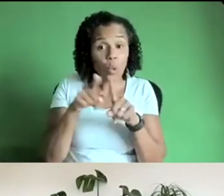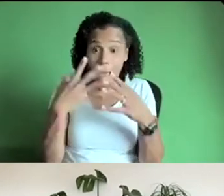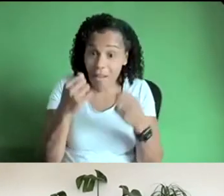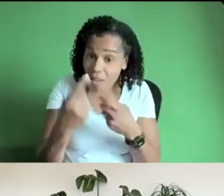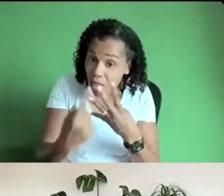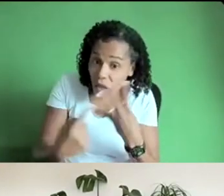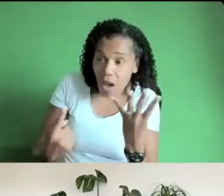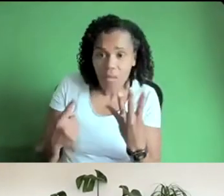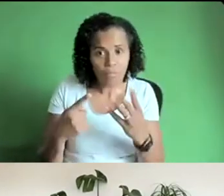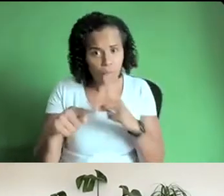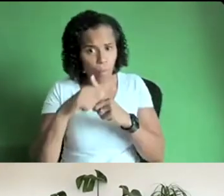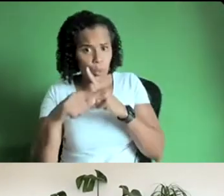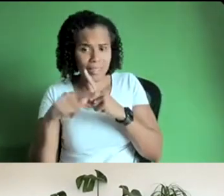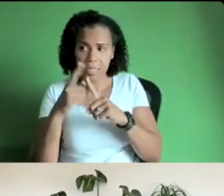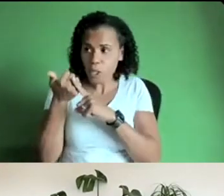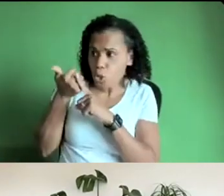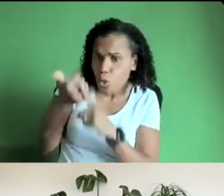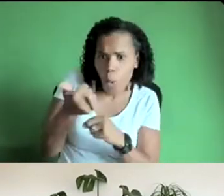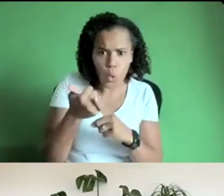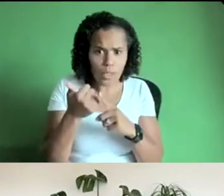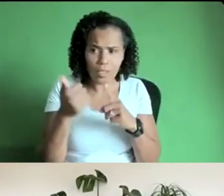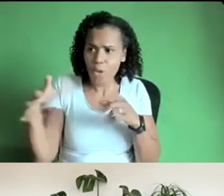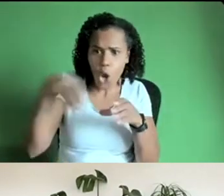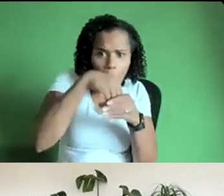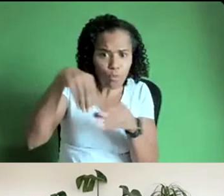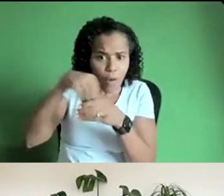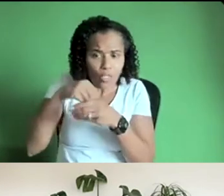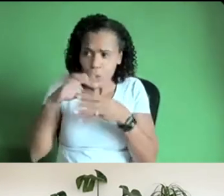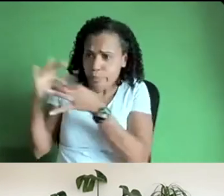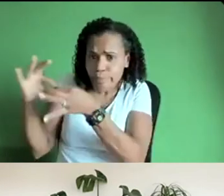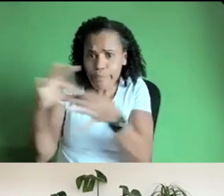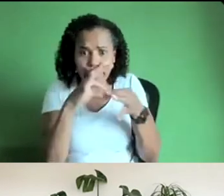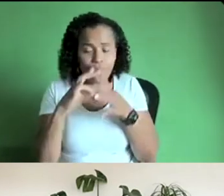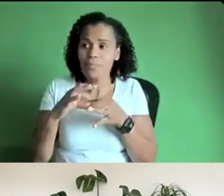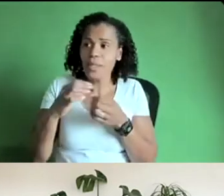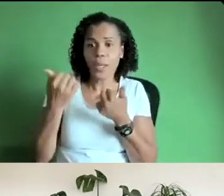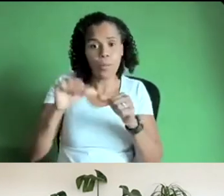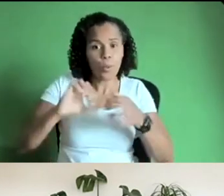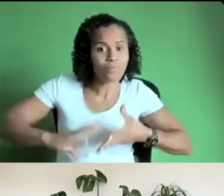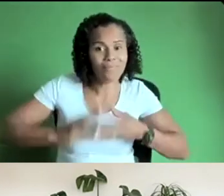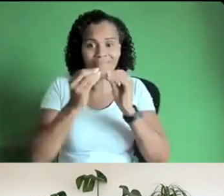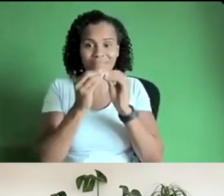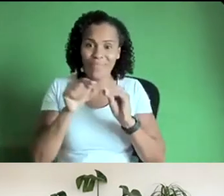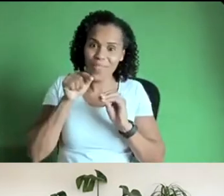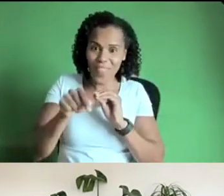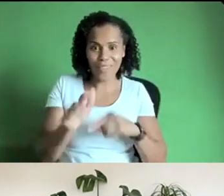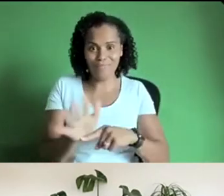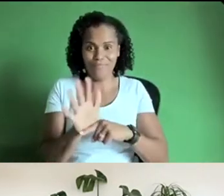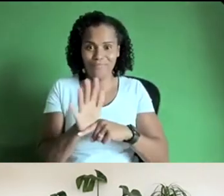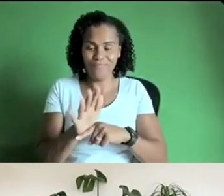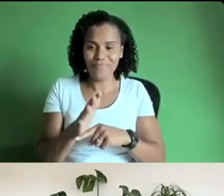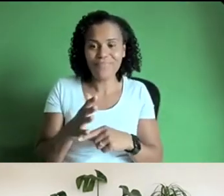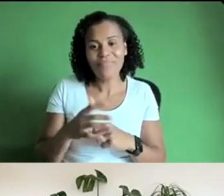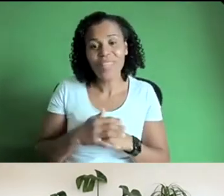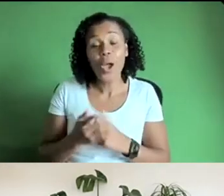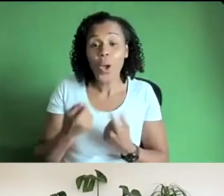which is very integral to to the the making of of that show and what tim spoke about so we're really kind